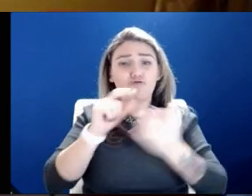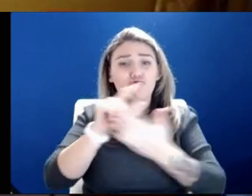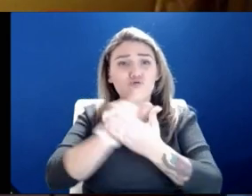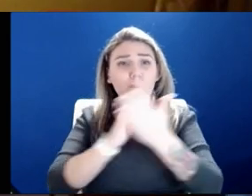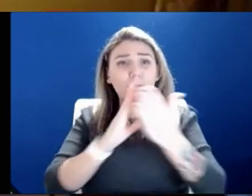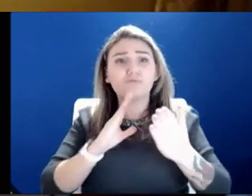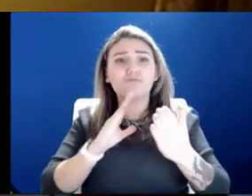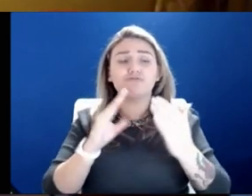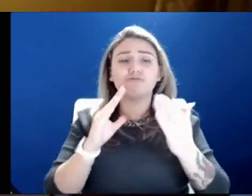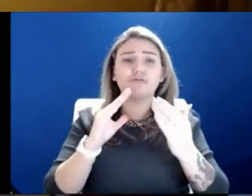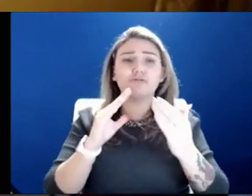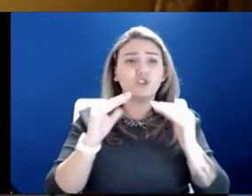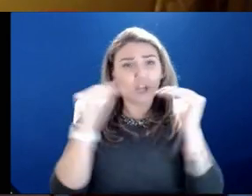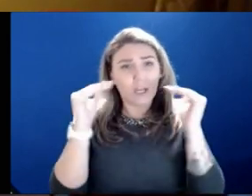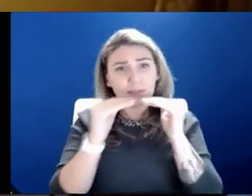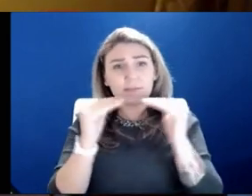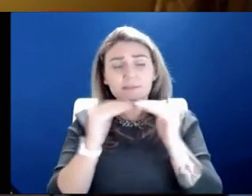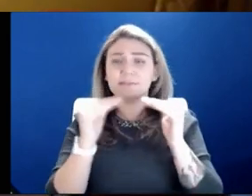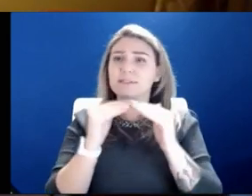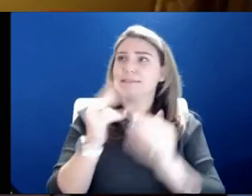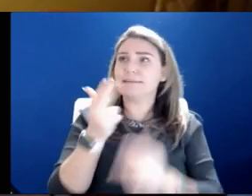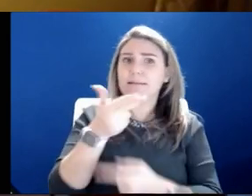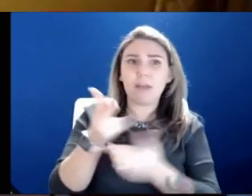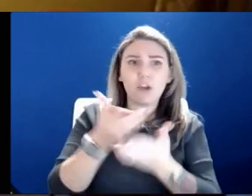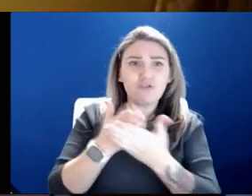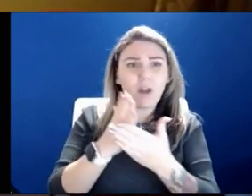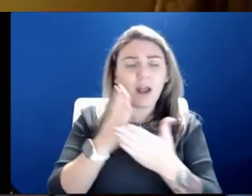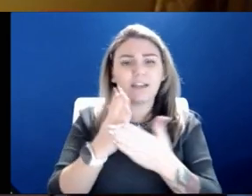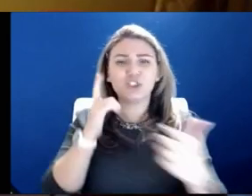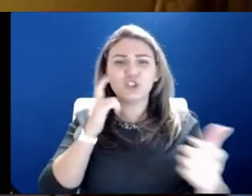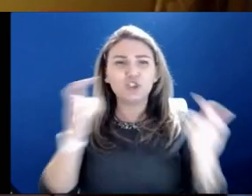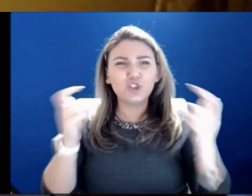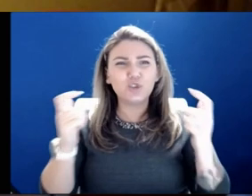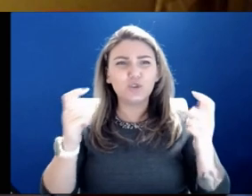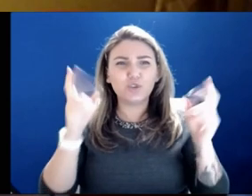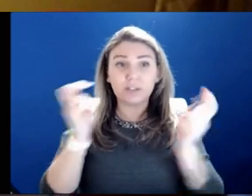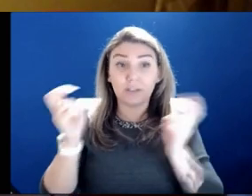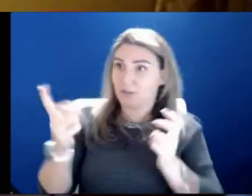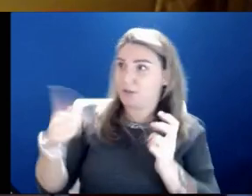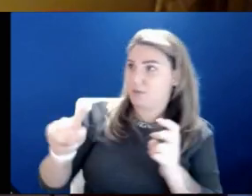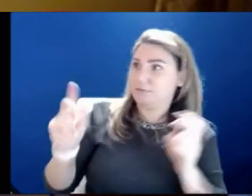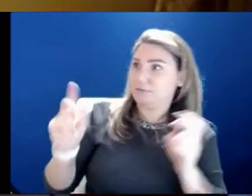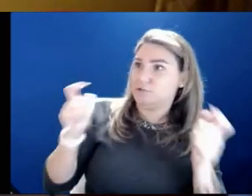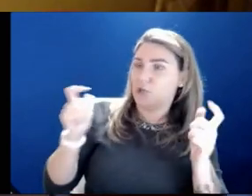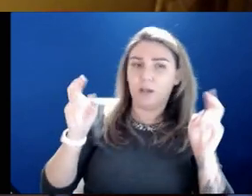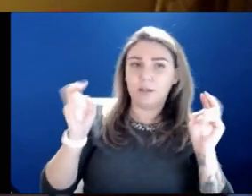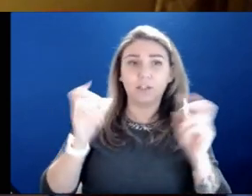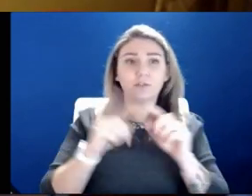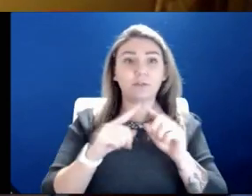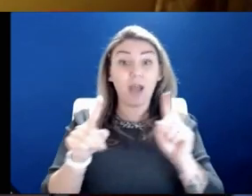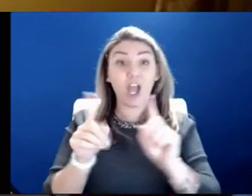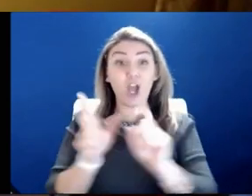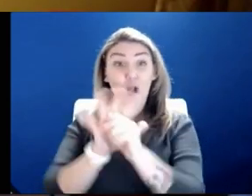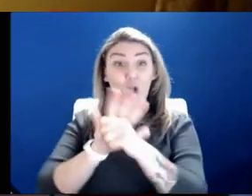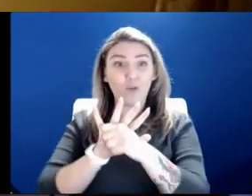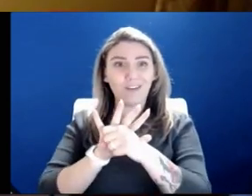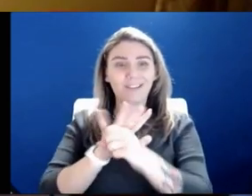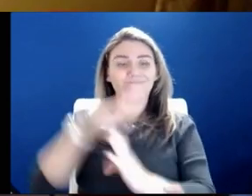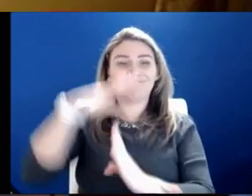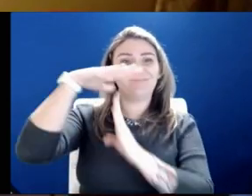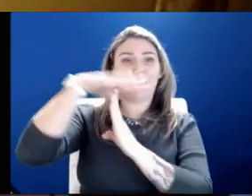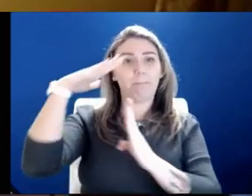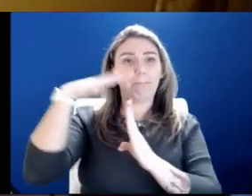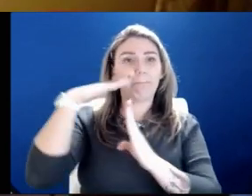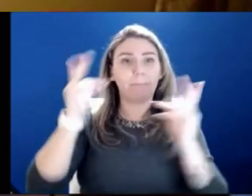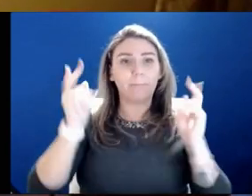on voting rights, huge weighty issues. Those are big issues. But COVID is the number one issue you face